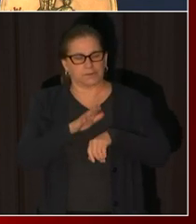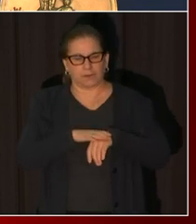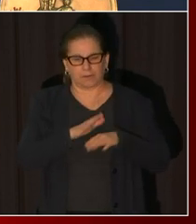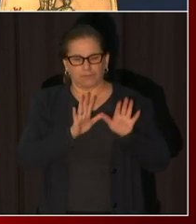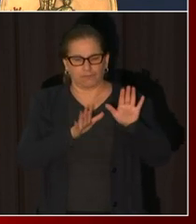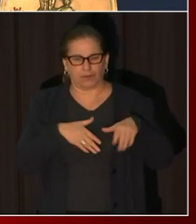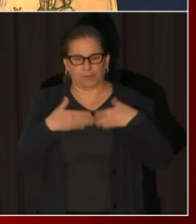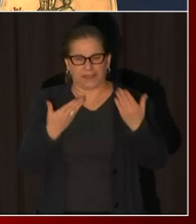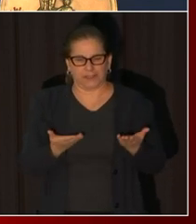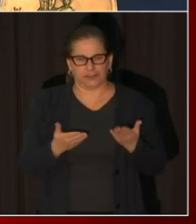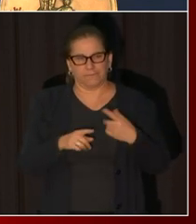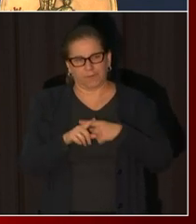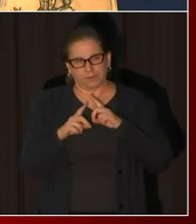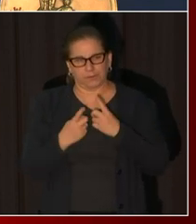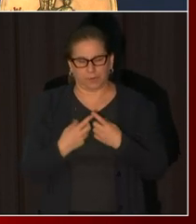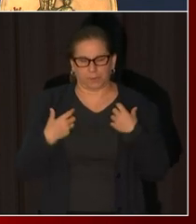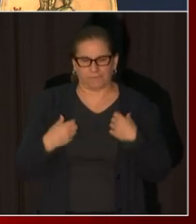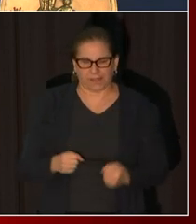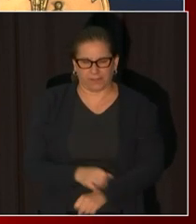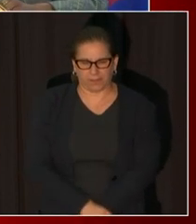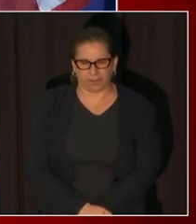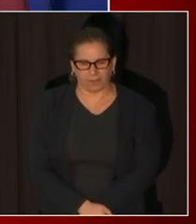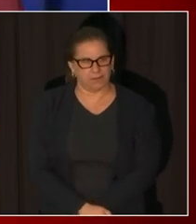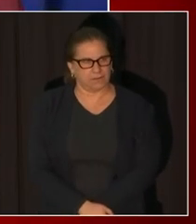okay martin de caro